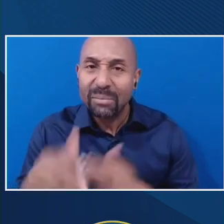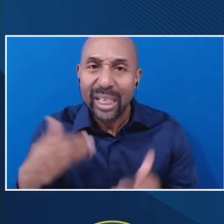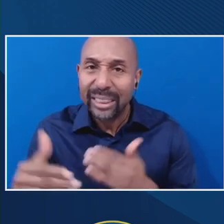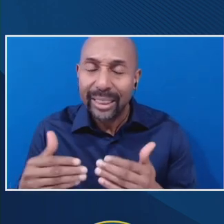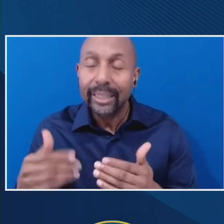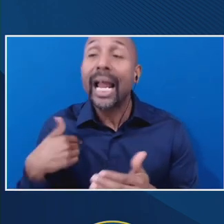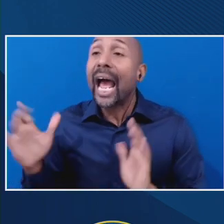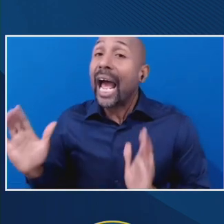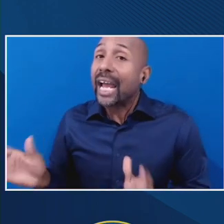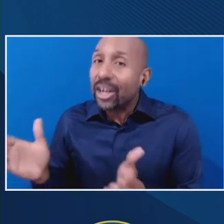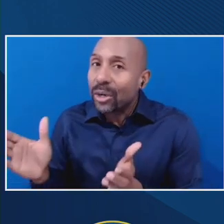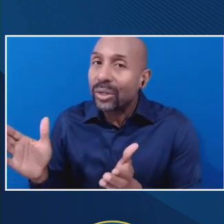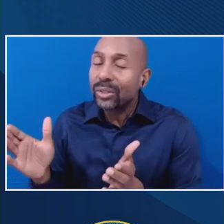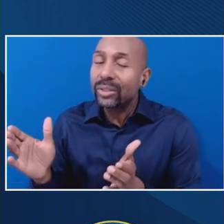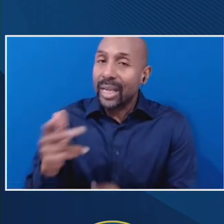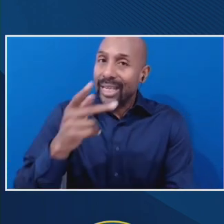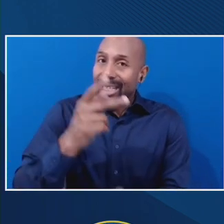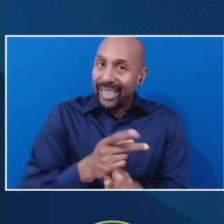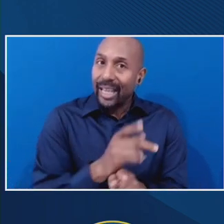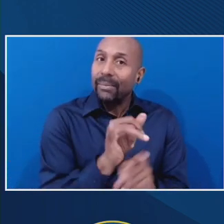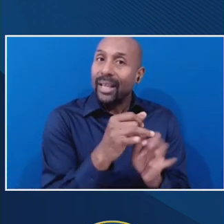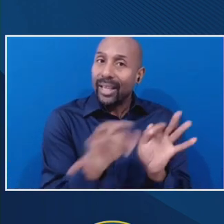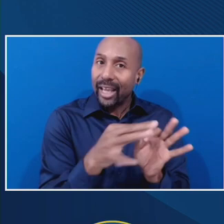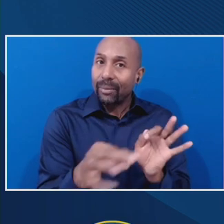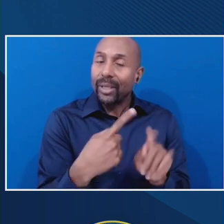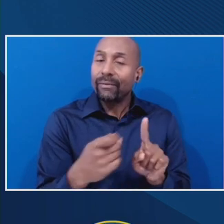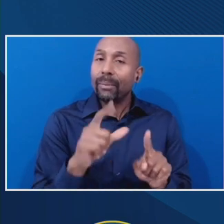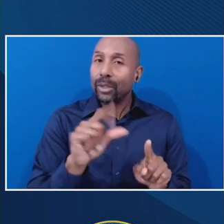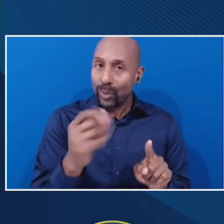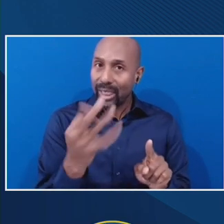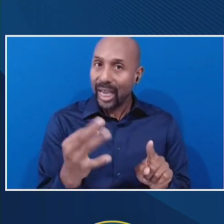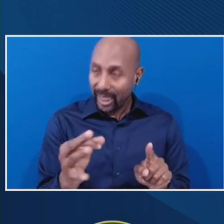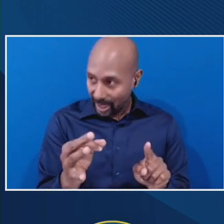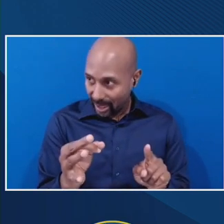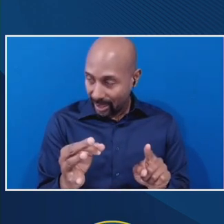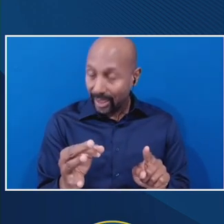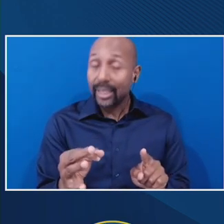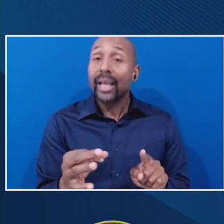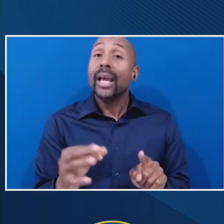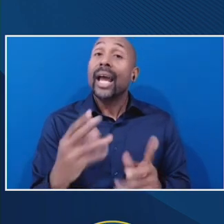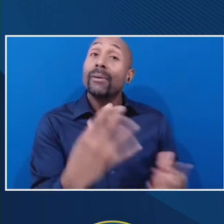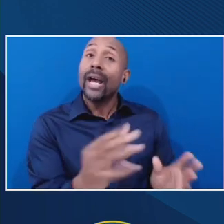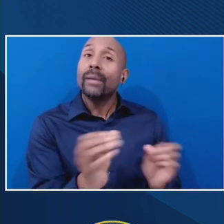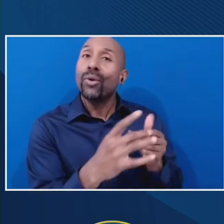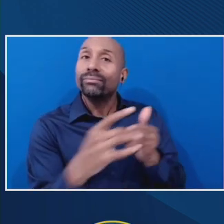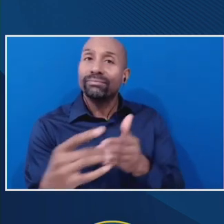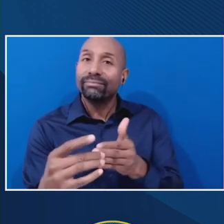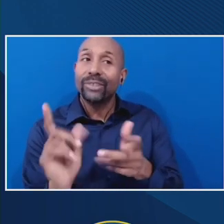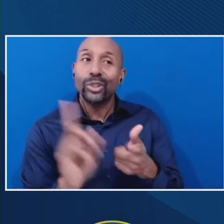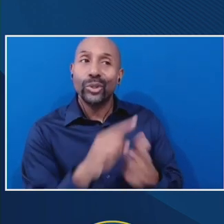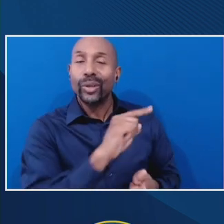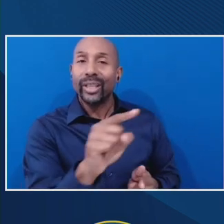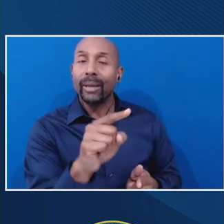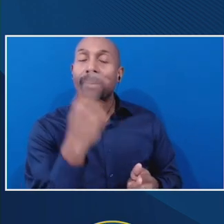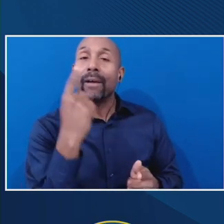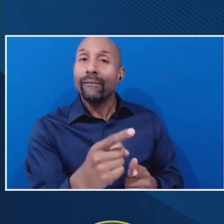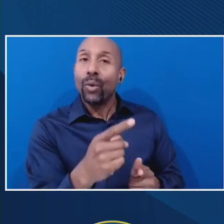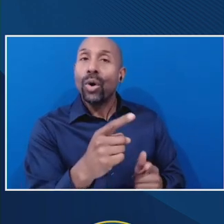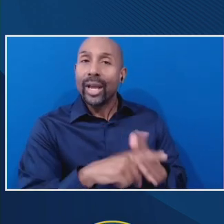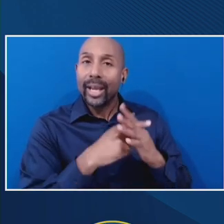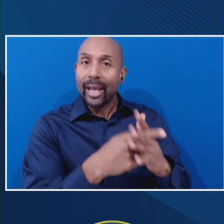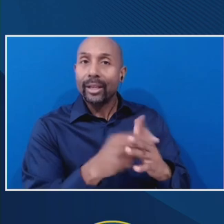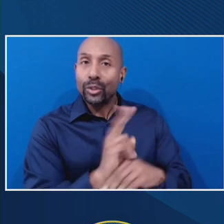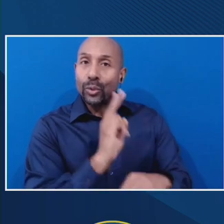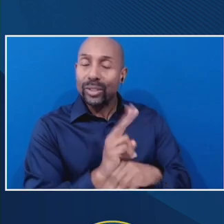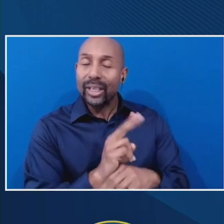consider retaining the language that we wrote in 2019 and providing more guidance to institutions in order to implement the 50%, um, for the